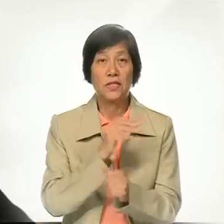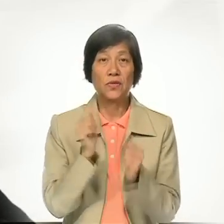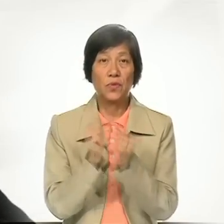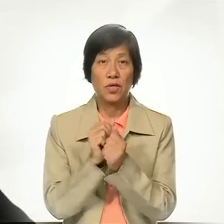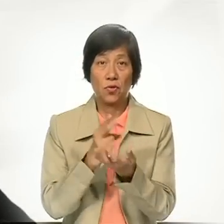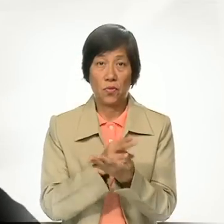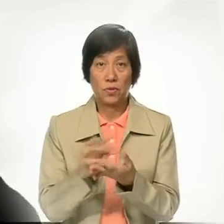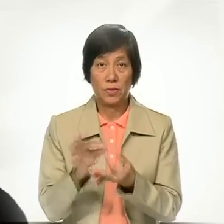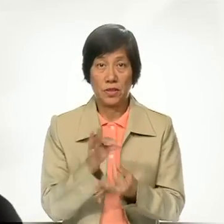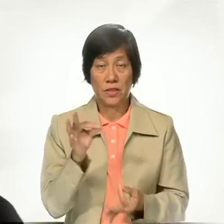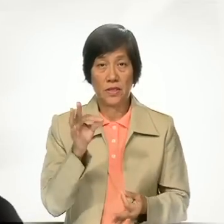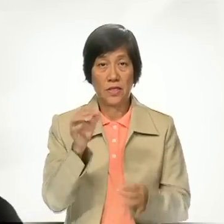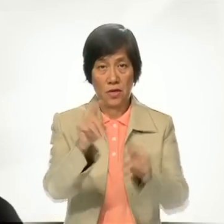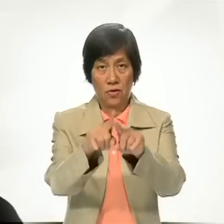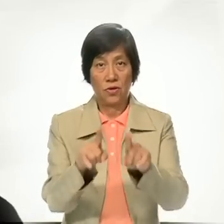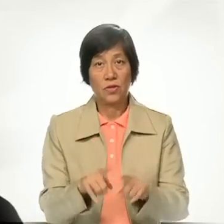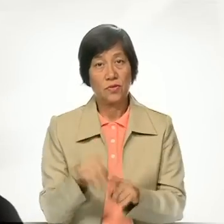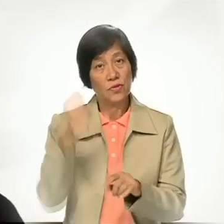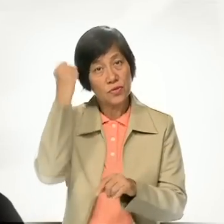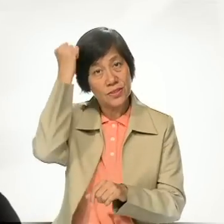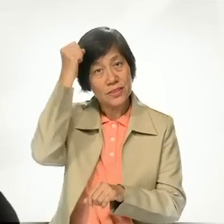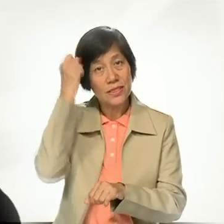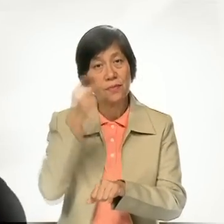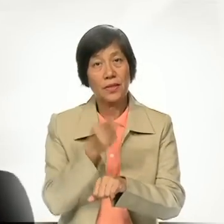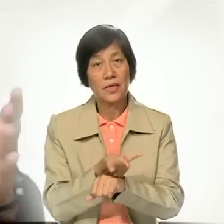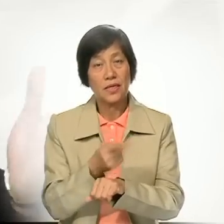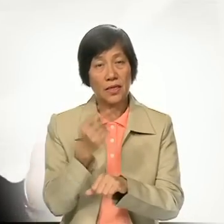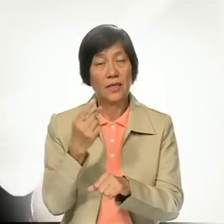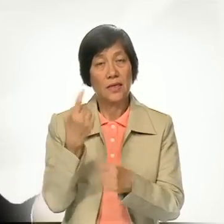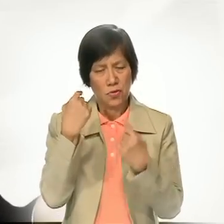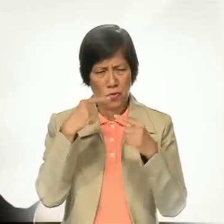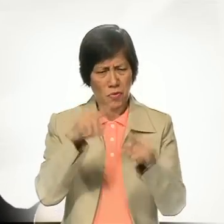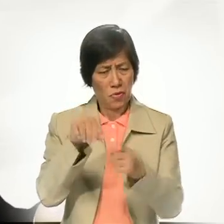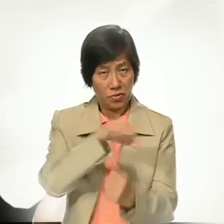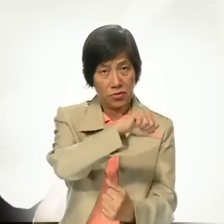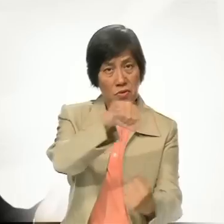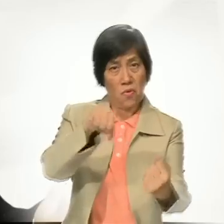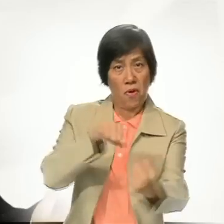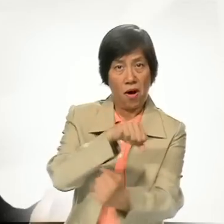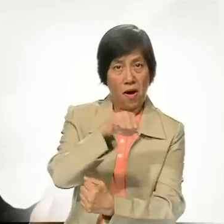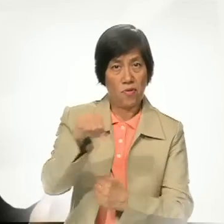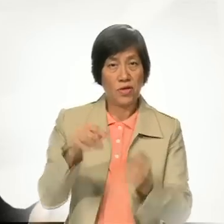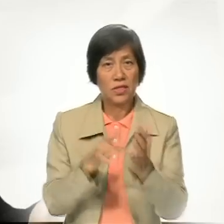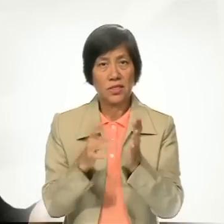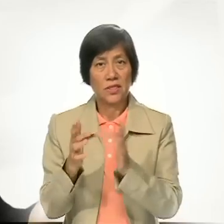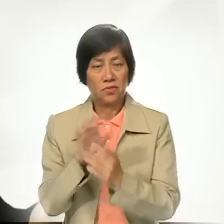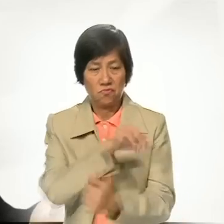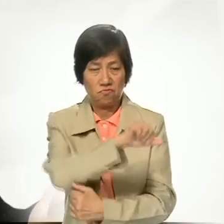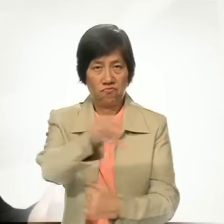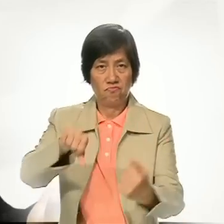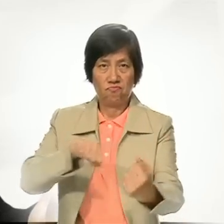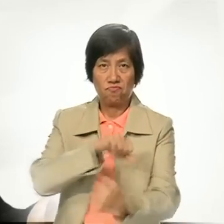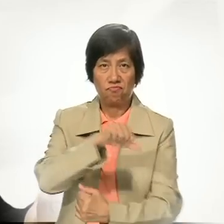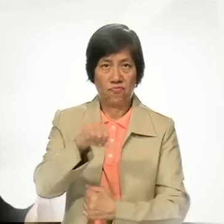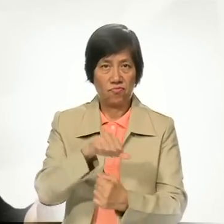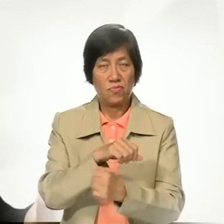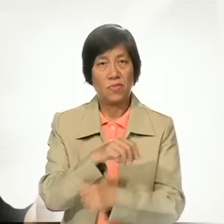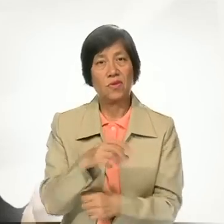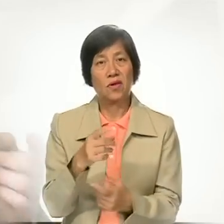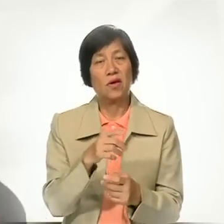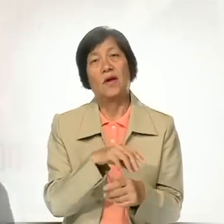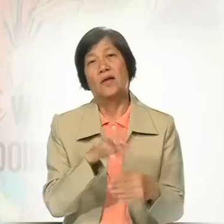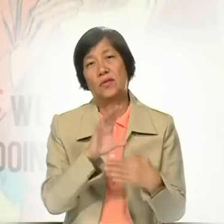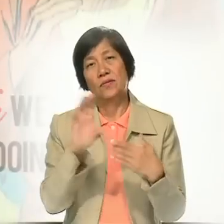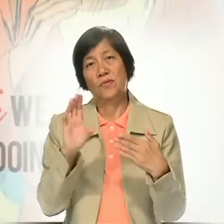with the Holy Spirit, according to St. Peter, he goes around, Jesus goes around, fulfilling his